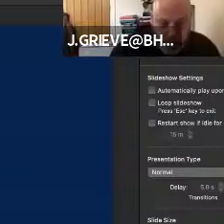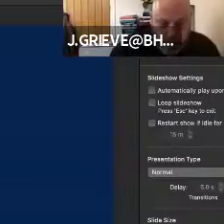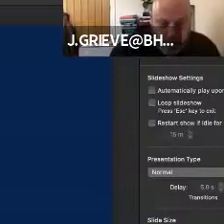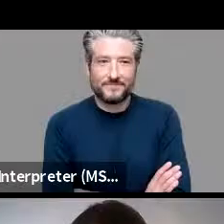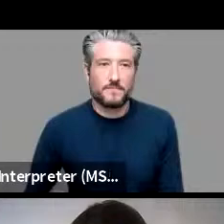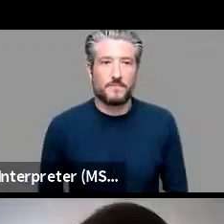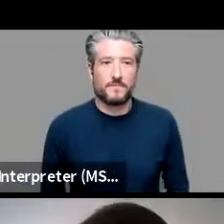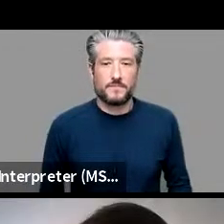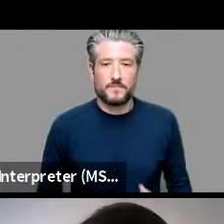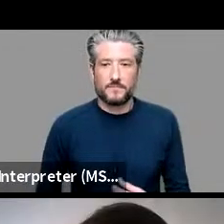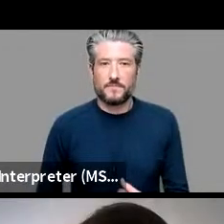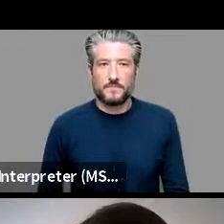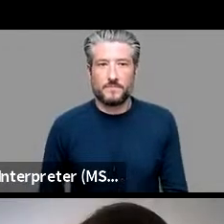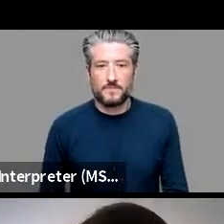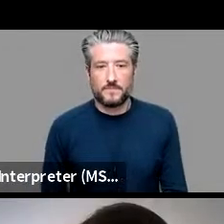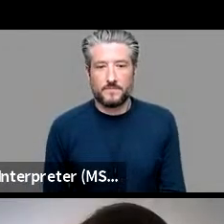will